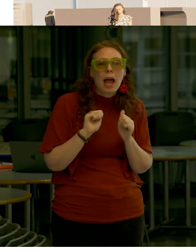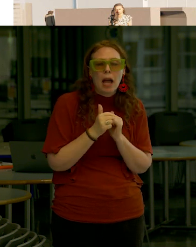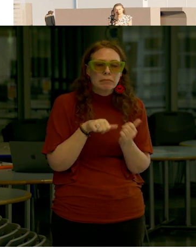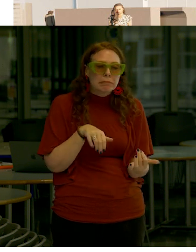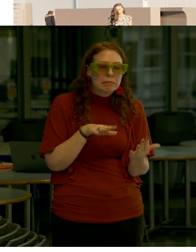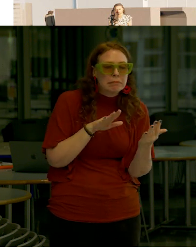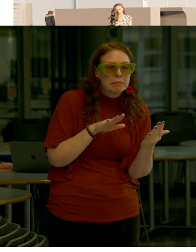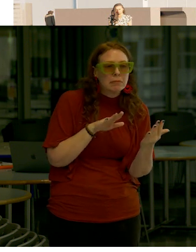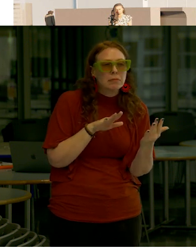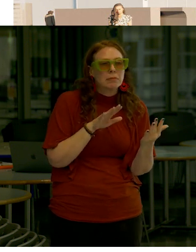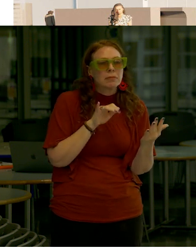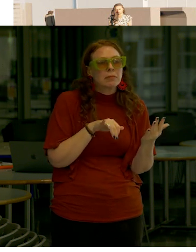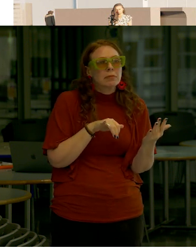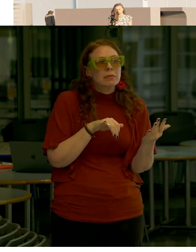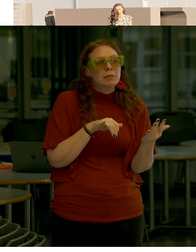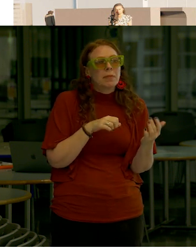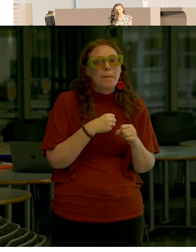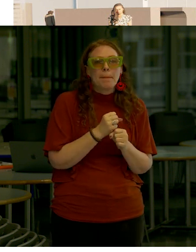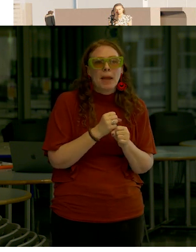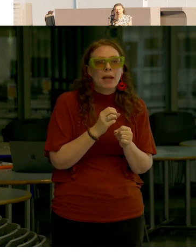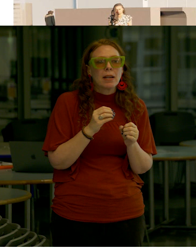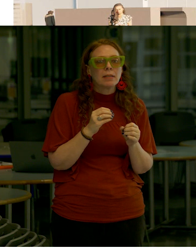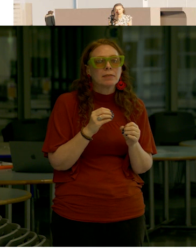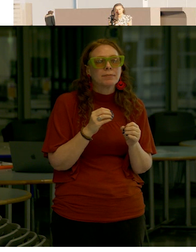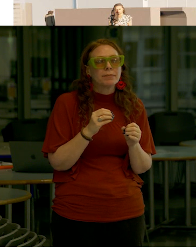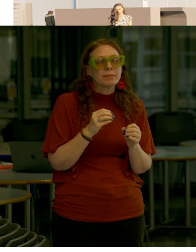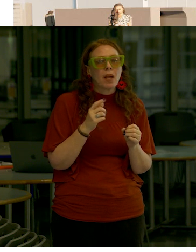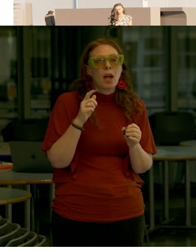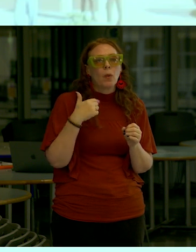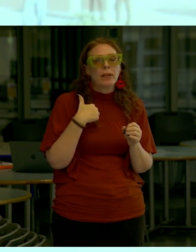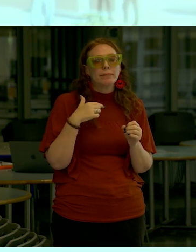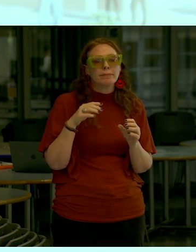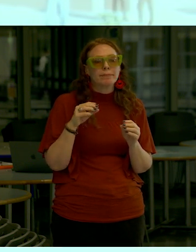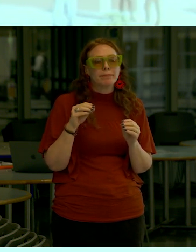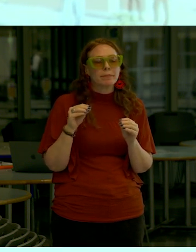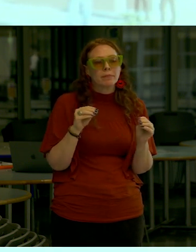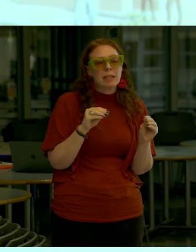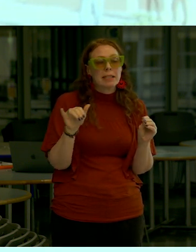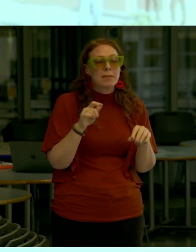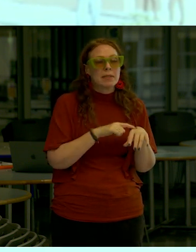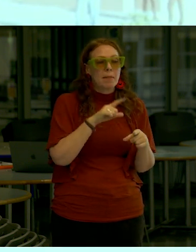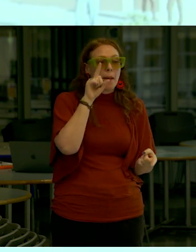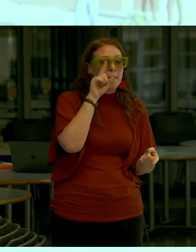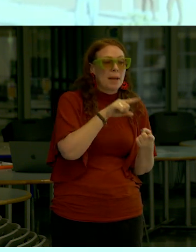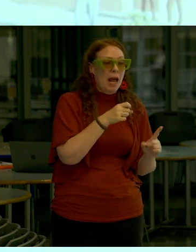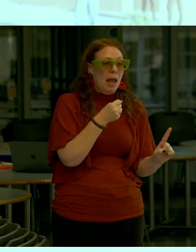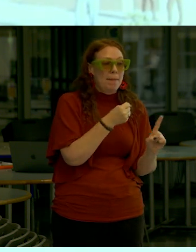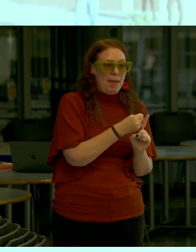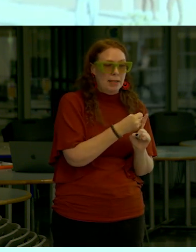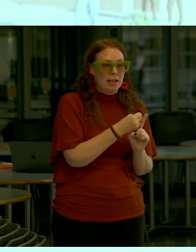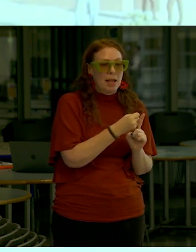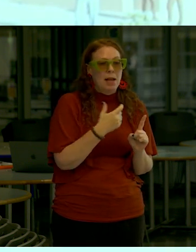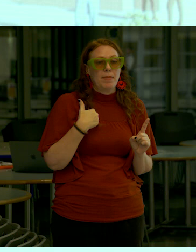this with gateway plaza and make this perform as we need to but at the same time minimize the impact